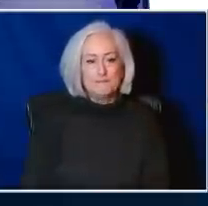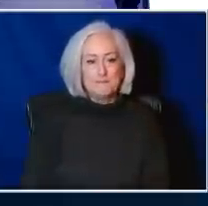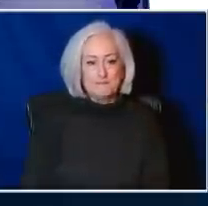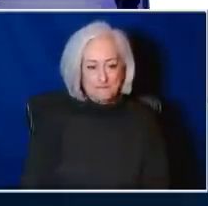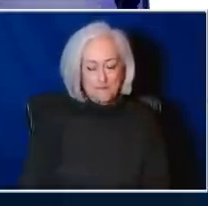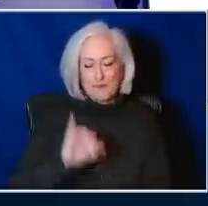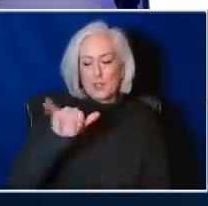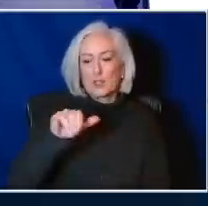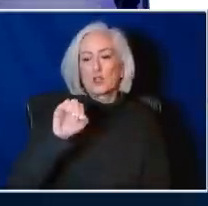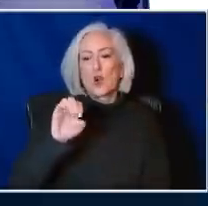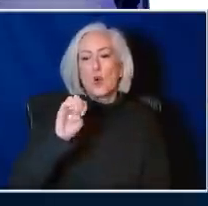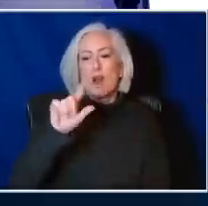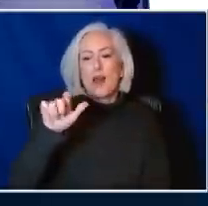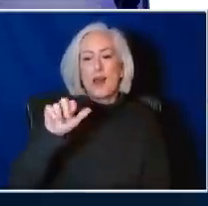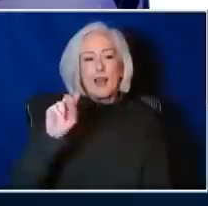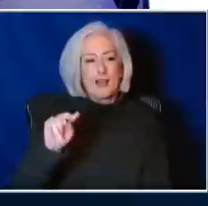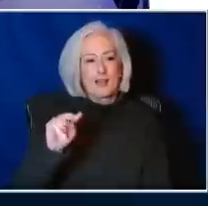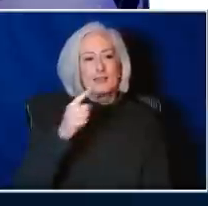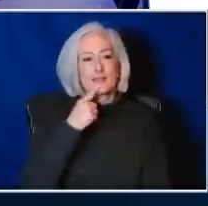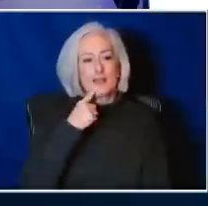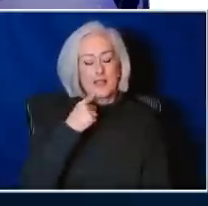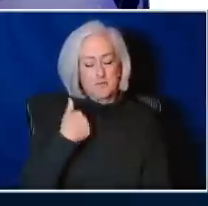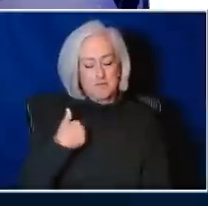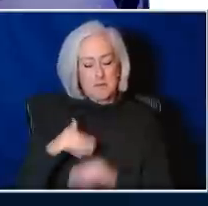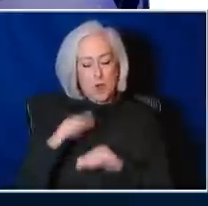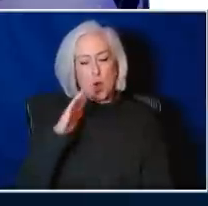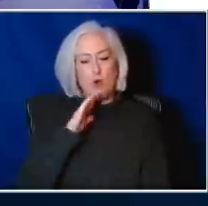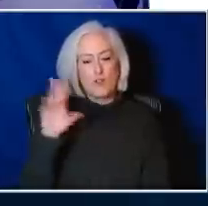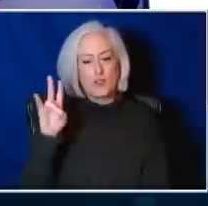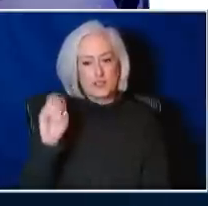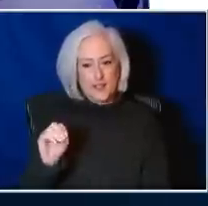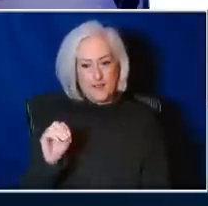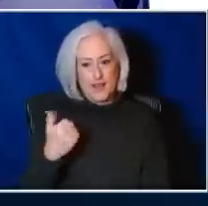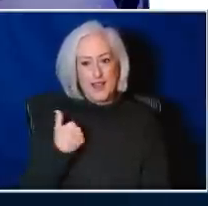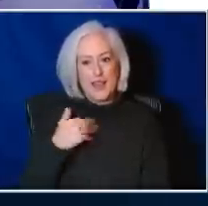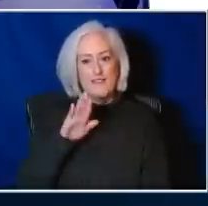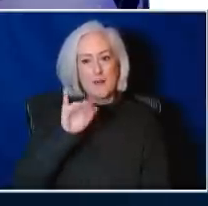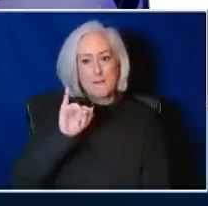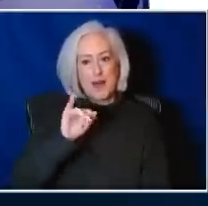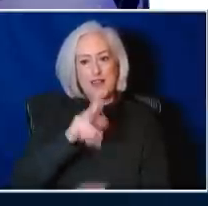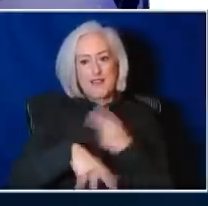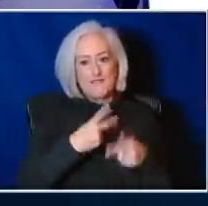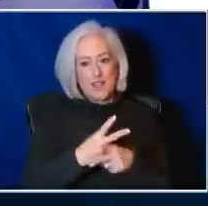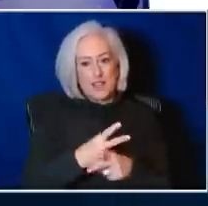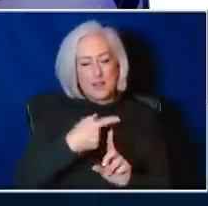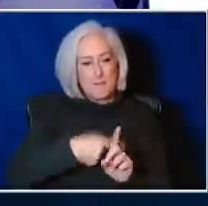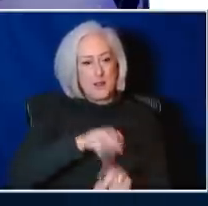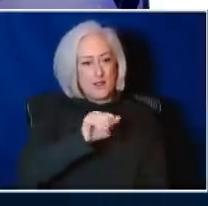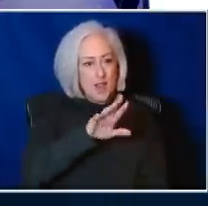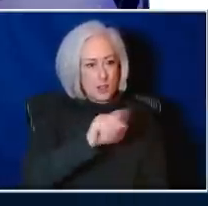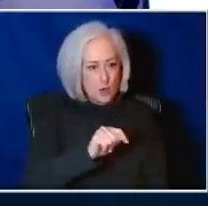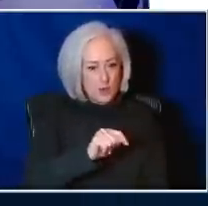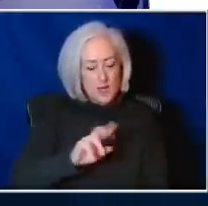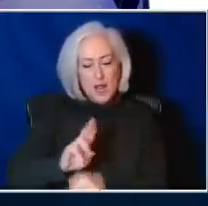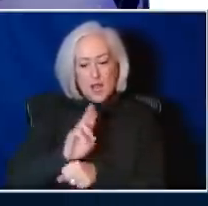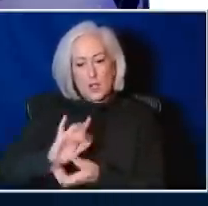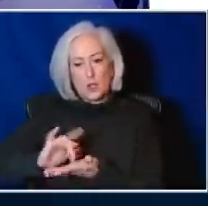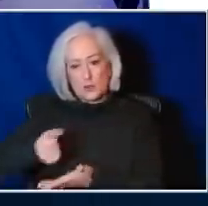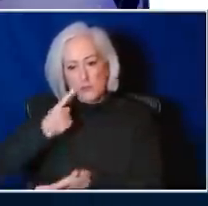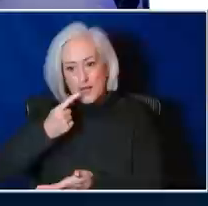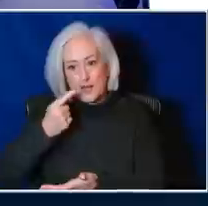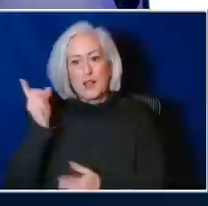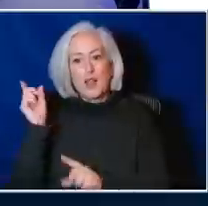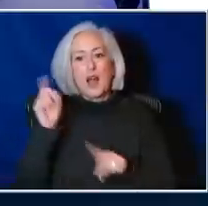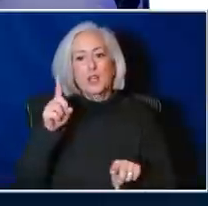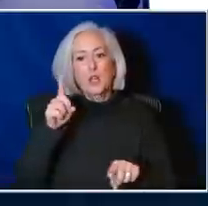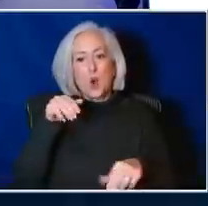McGranahan writes, I'm over 70. Got my bivalent booster in October. I'm on meds. I attend an indoor exercise class, but I'm the only one who